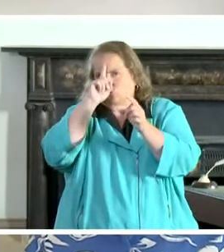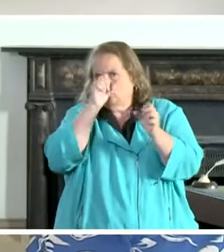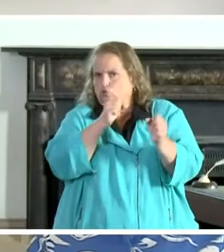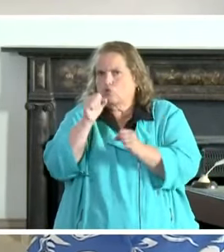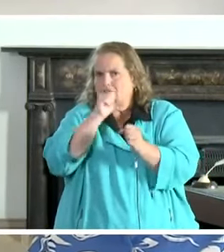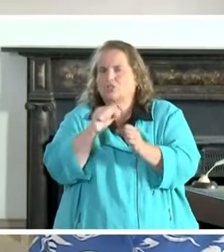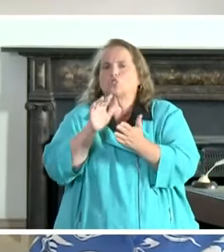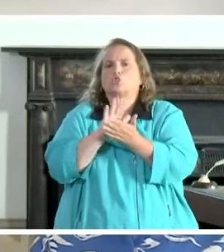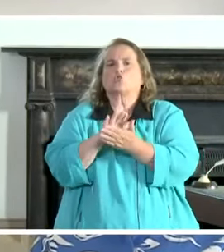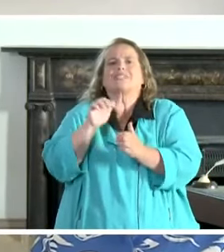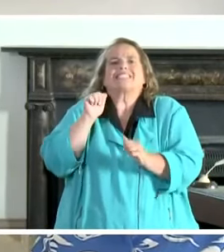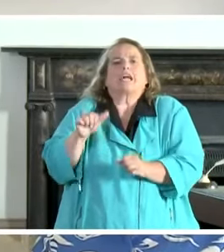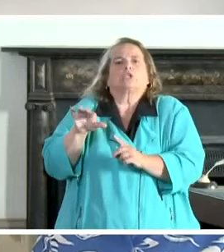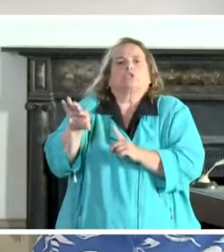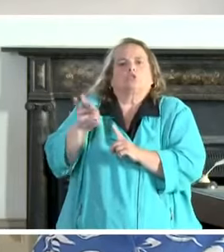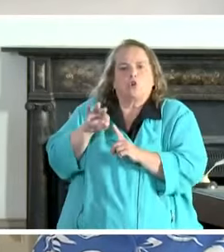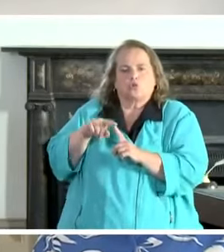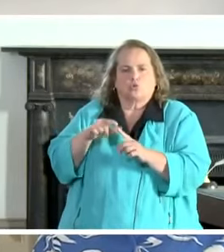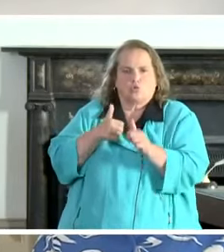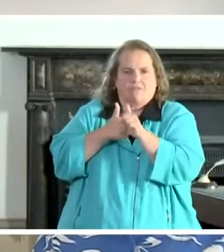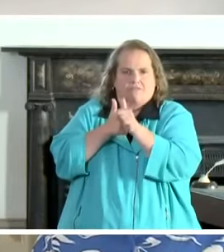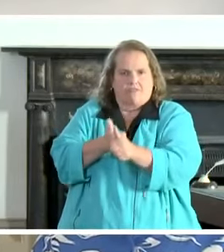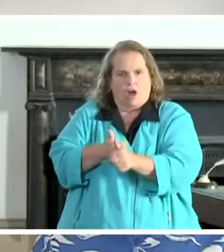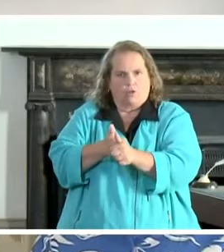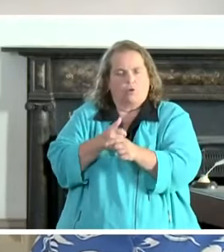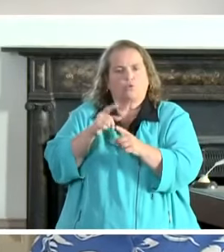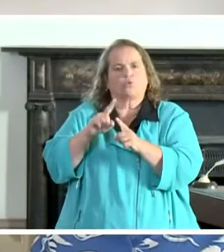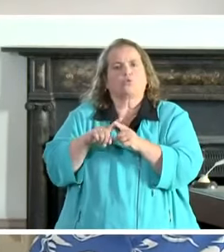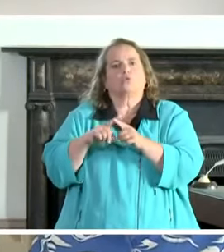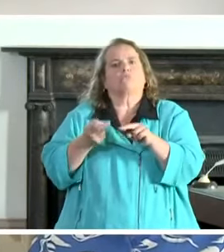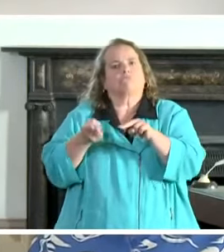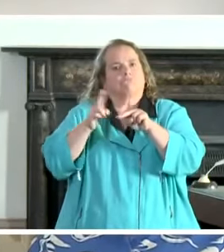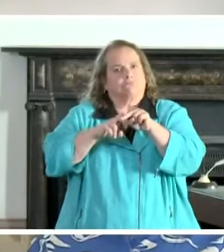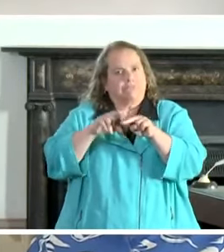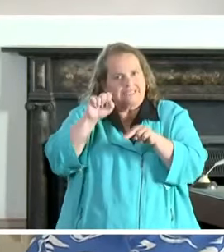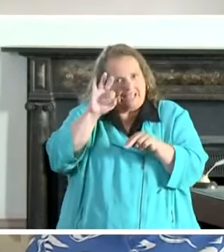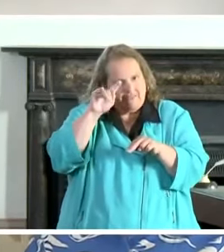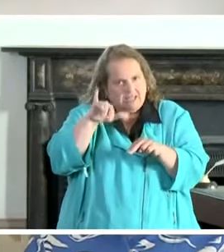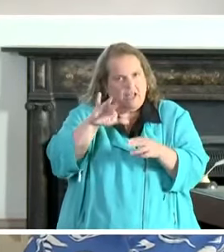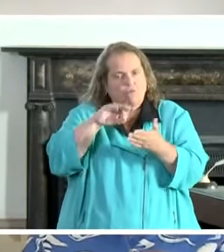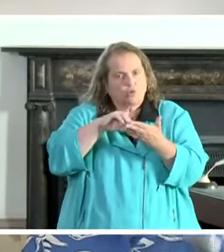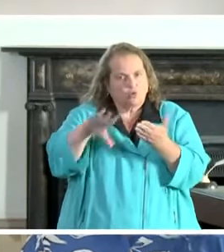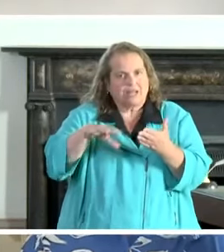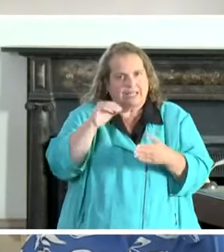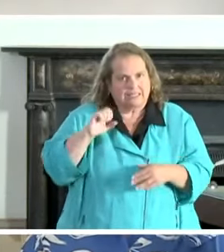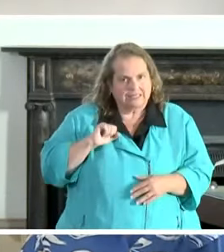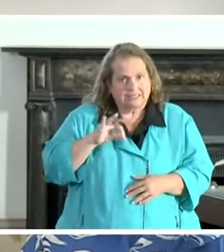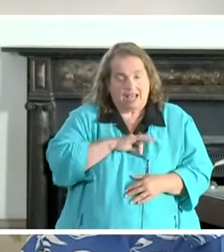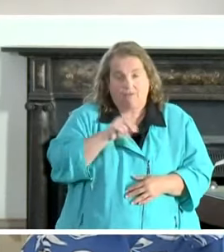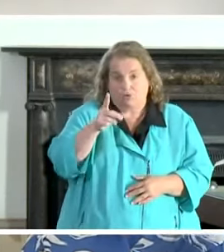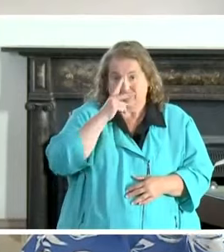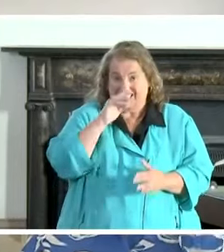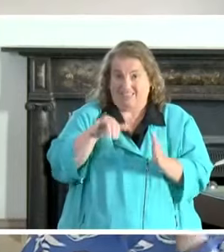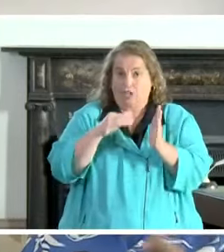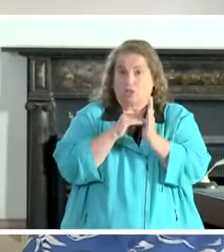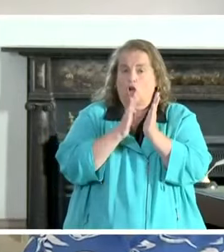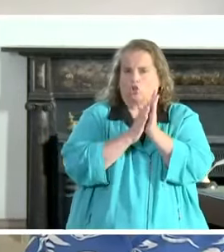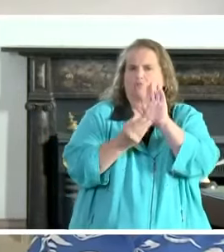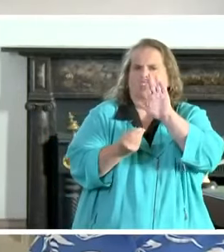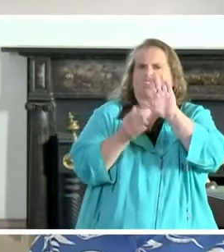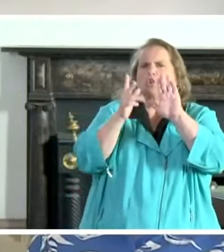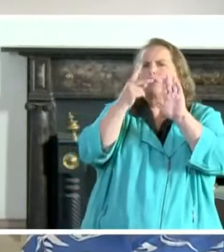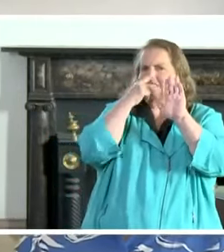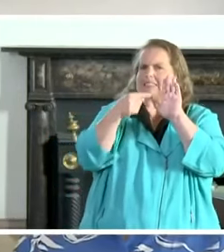schools may choose to follow in order to optimize the safety of students and staff. When you see the document, it's very